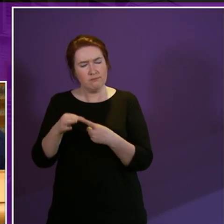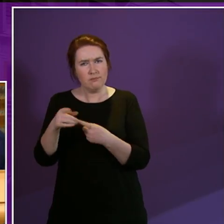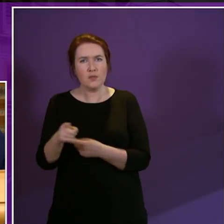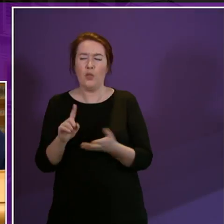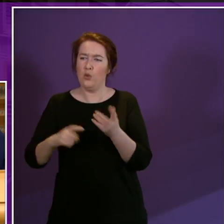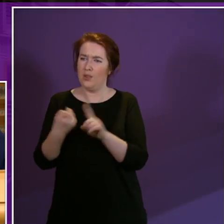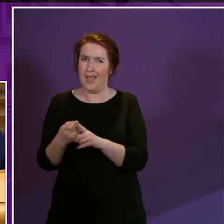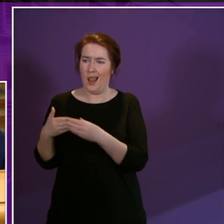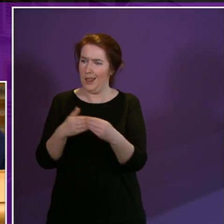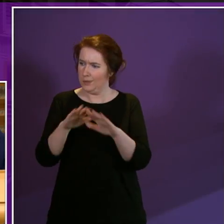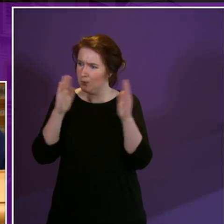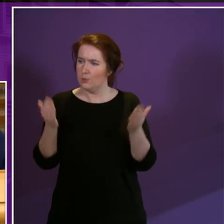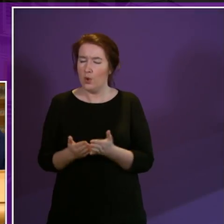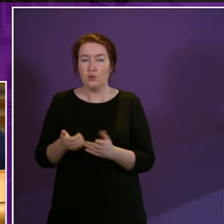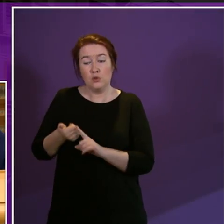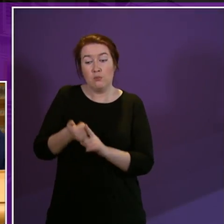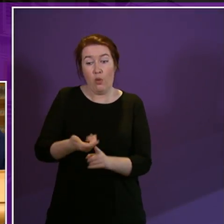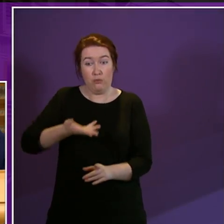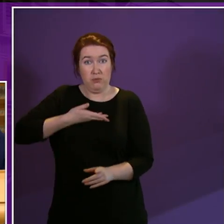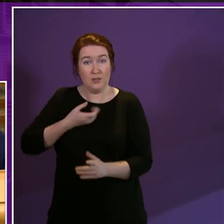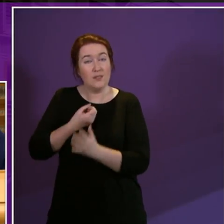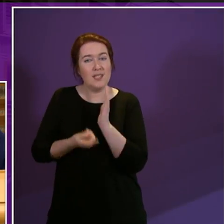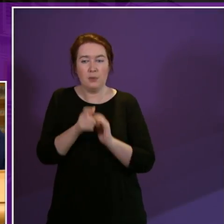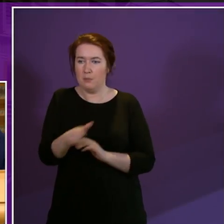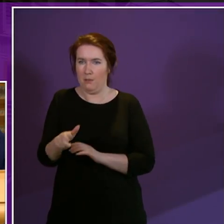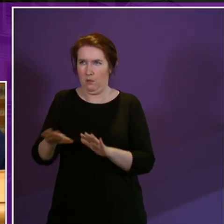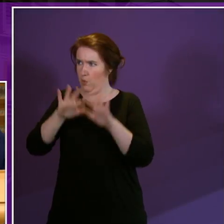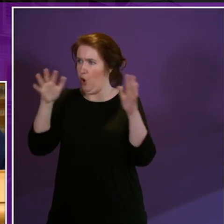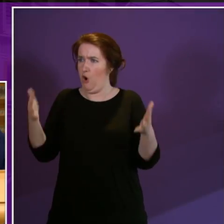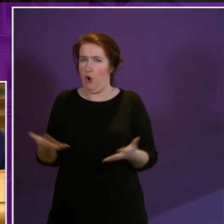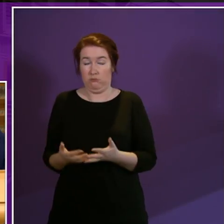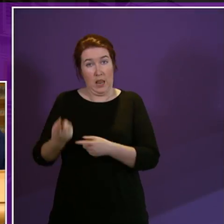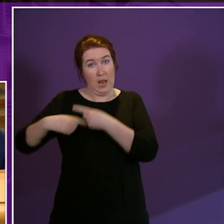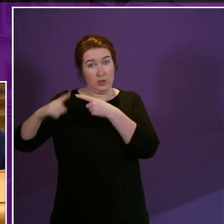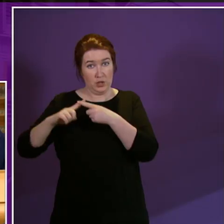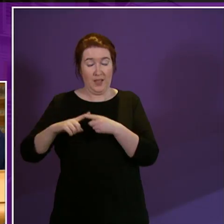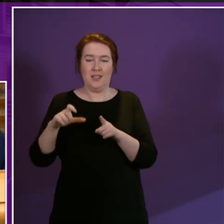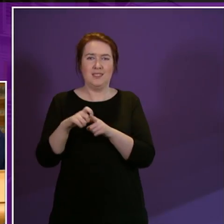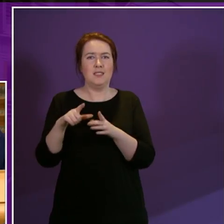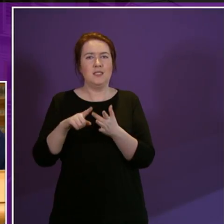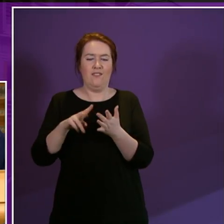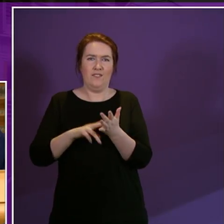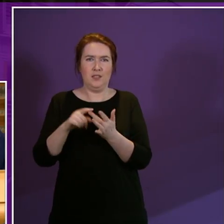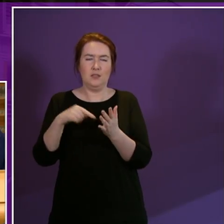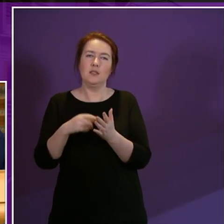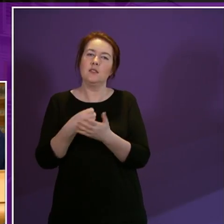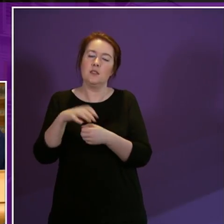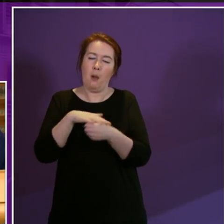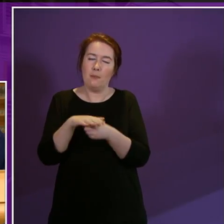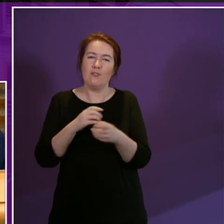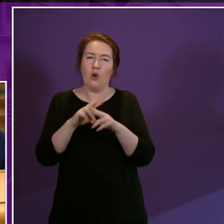record when it comes to supporting the rights of disabled people elsewhere in the world. Last year, for example, DFID, the Department for International Development,